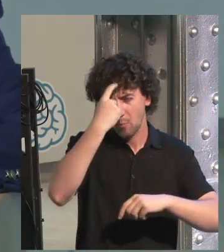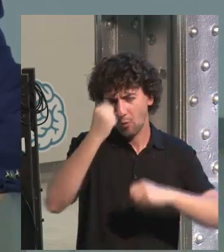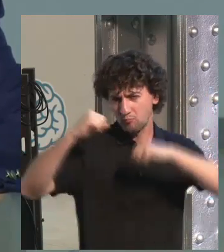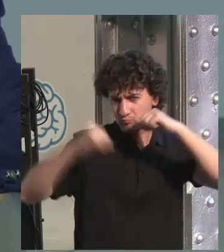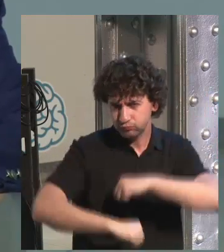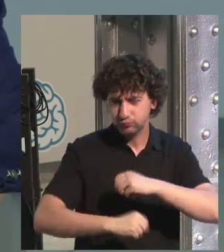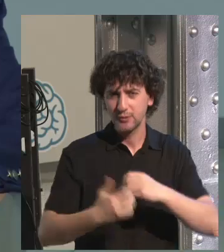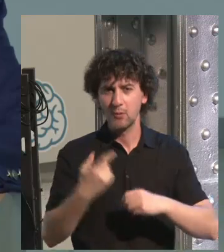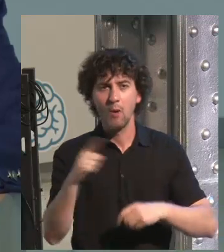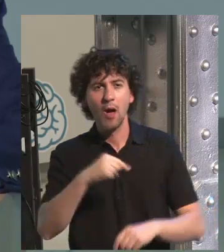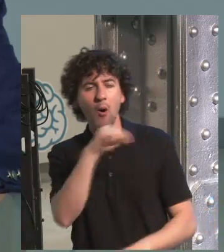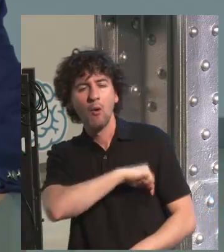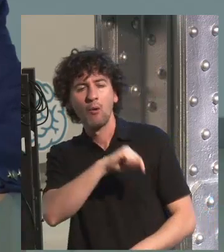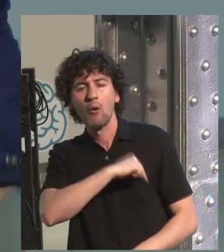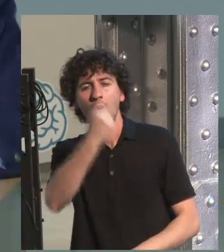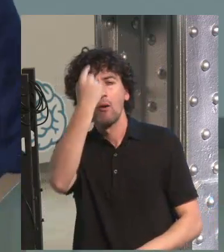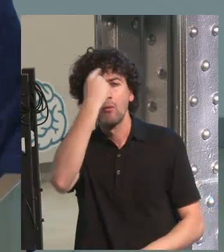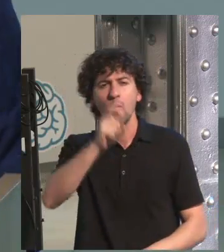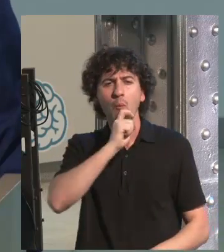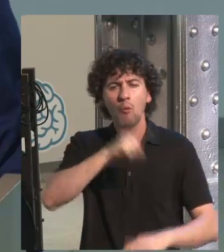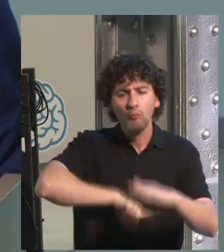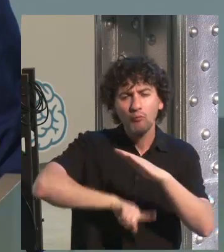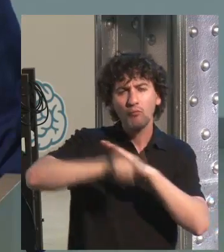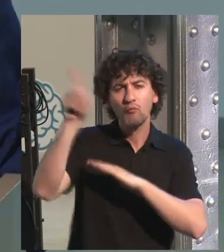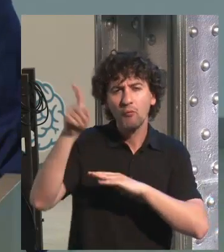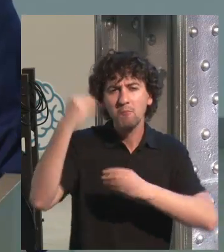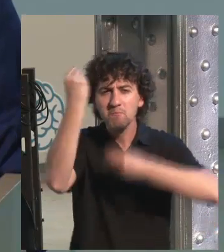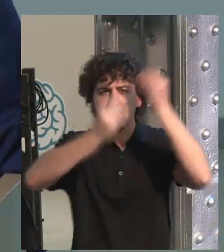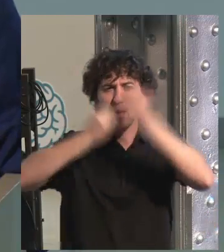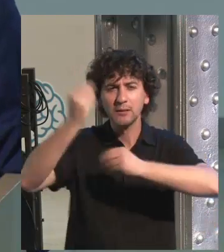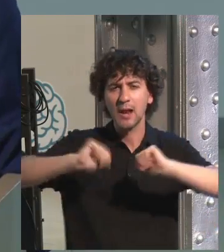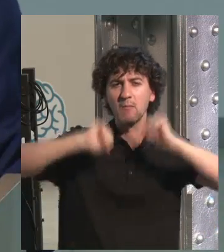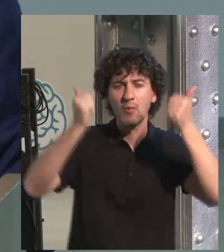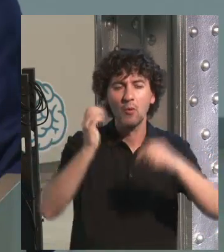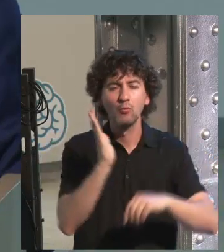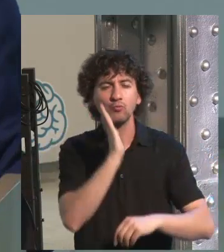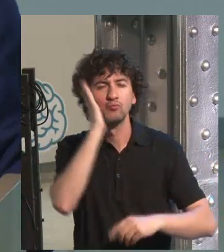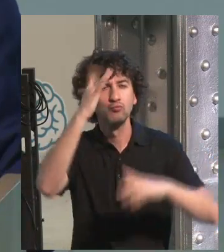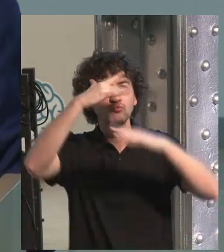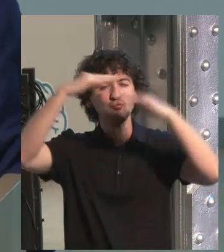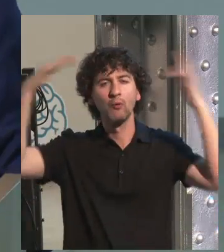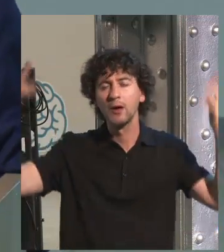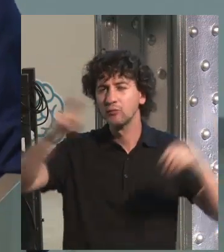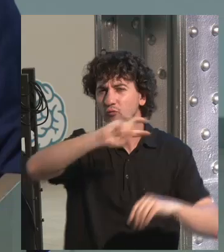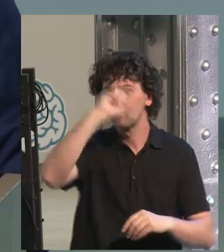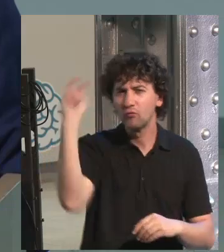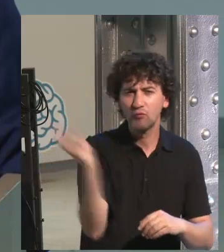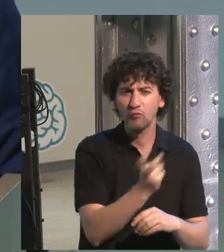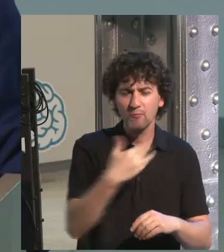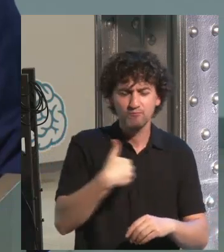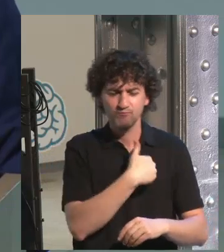consolidation of memory, awareness, knowledge, mental processes, sleep,